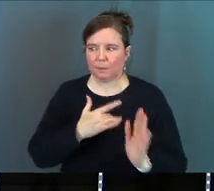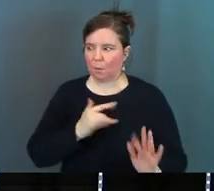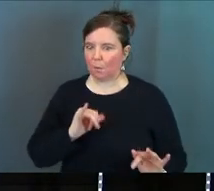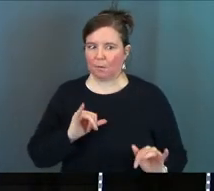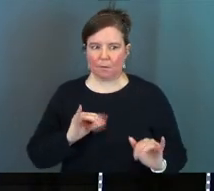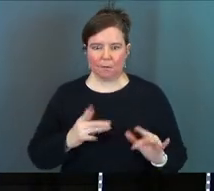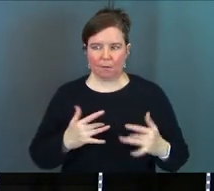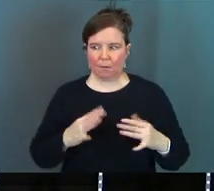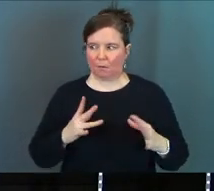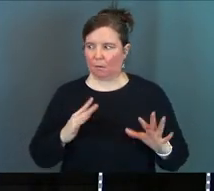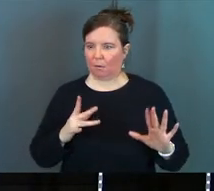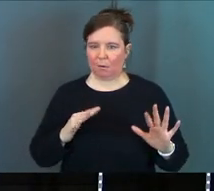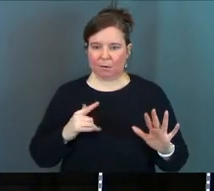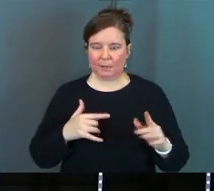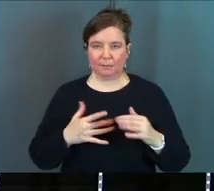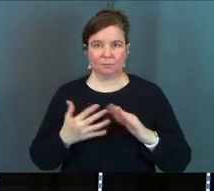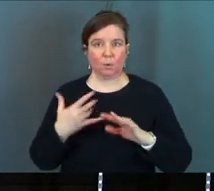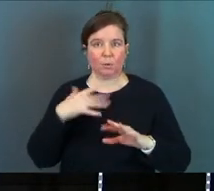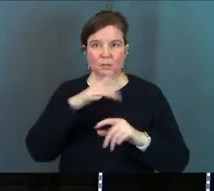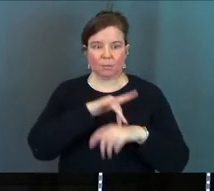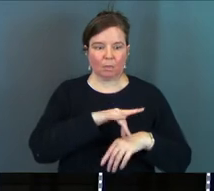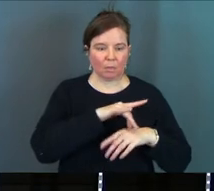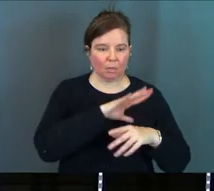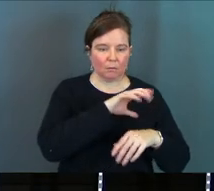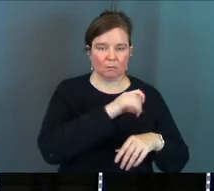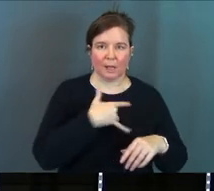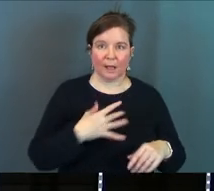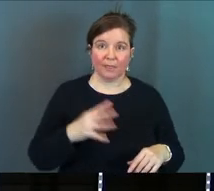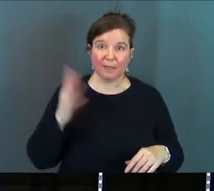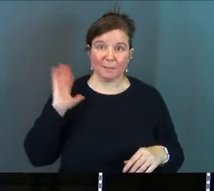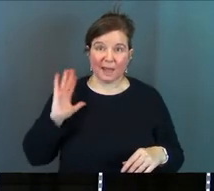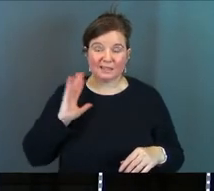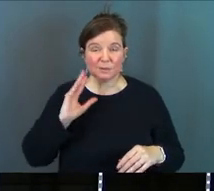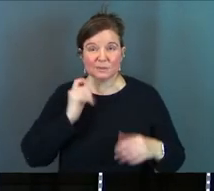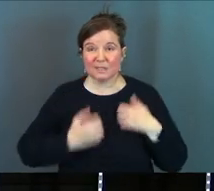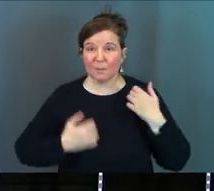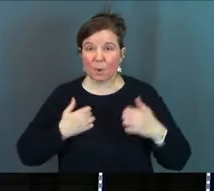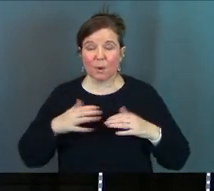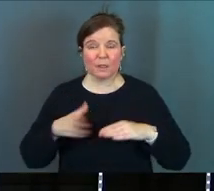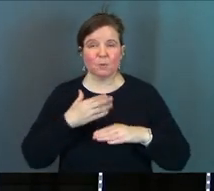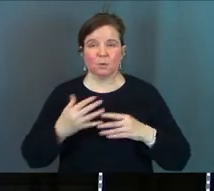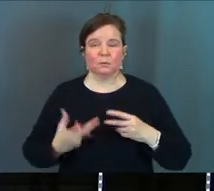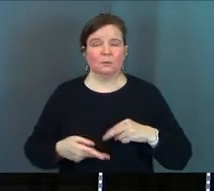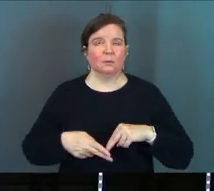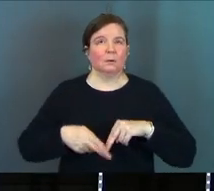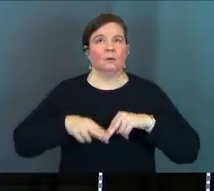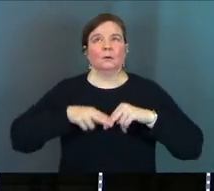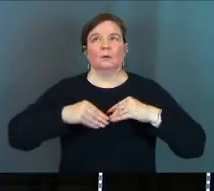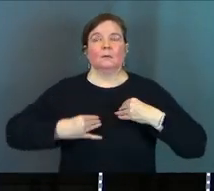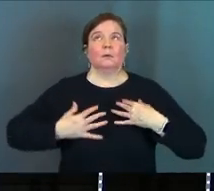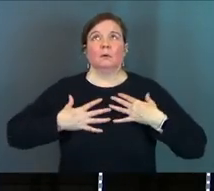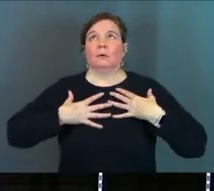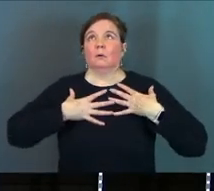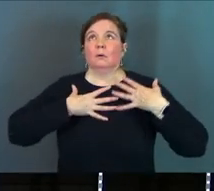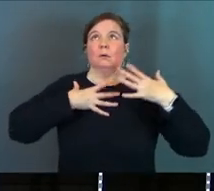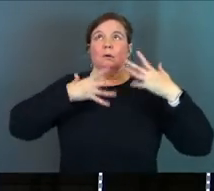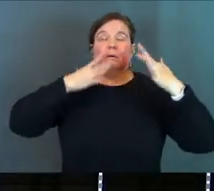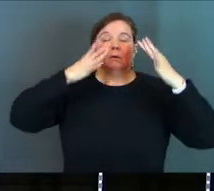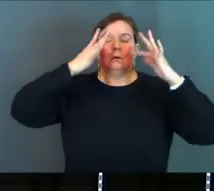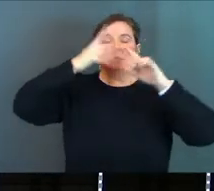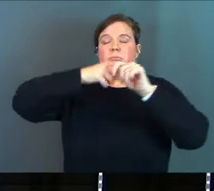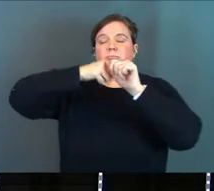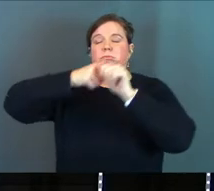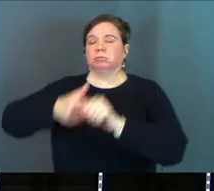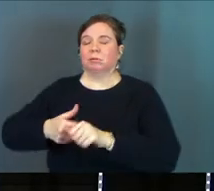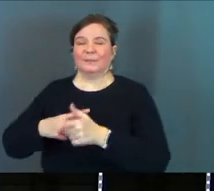guys you got caught up in the past and it was emotional and the music built and you got all fired up and you did the